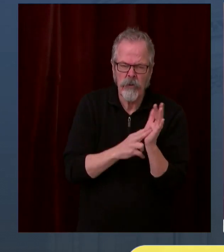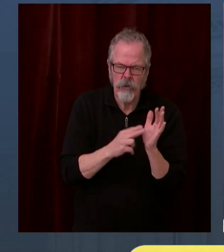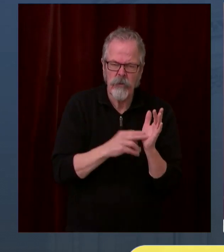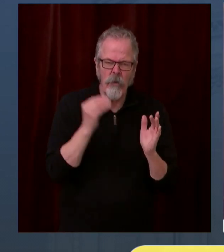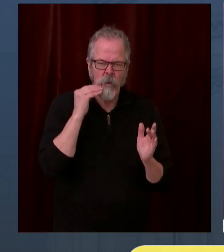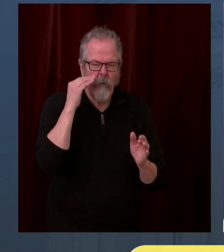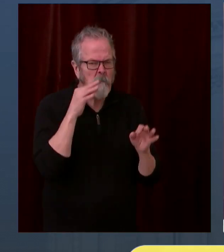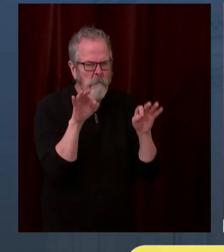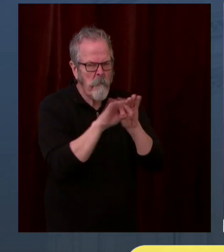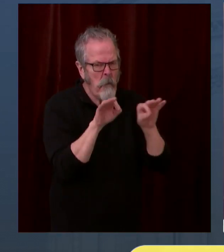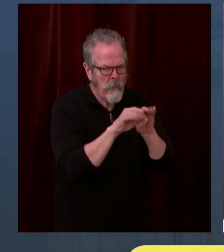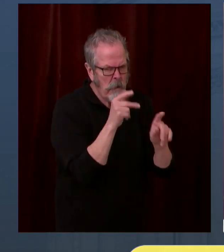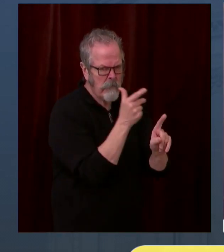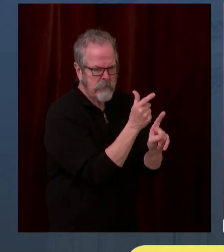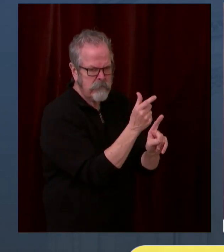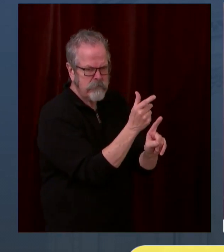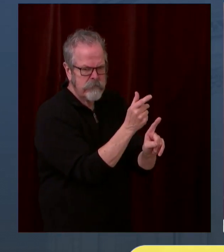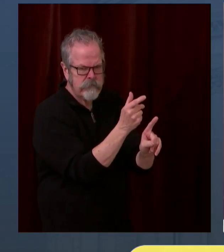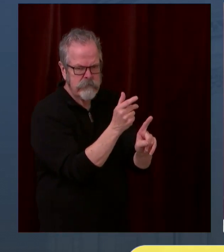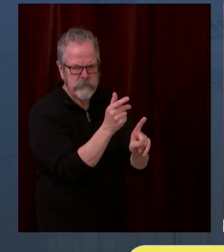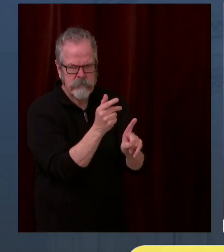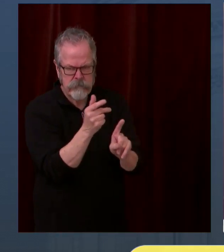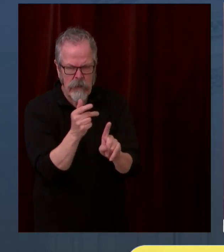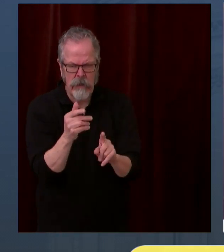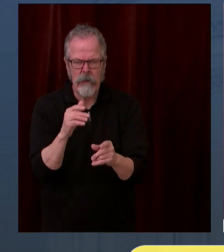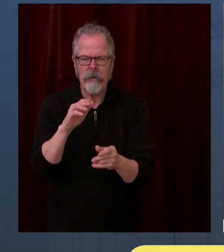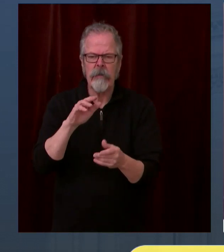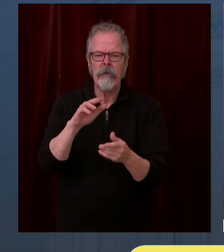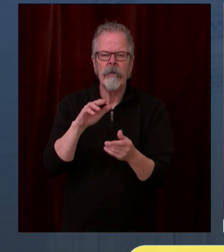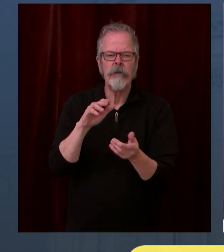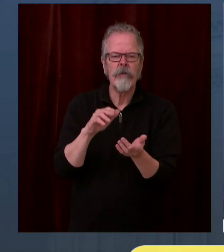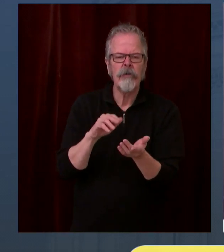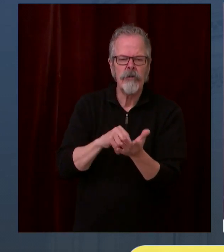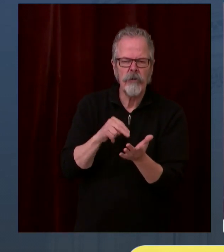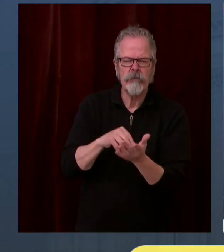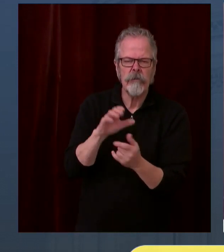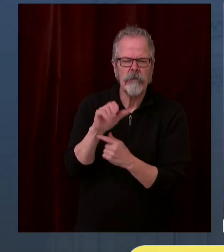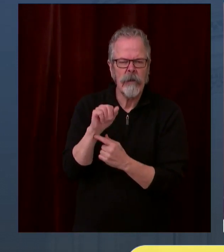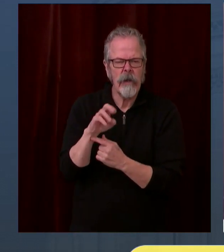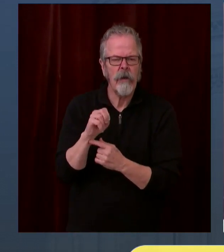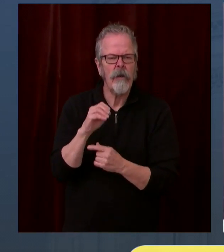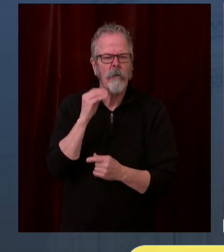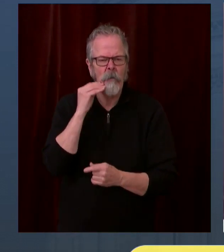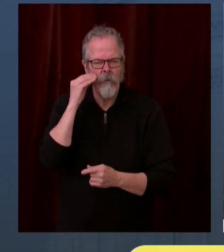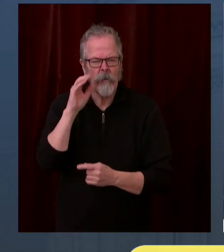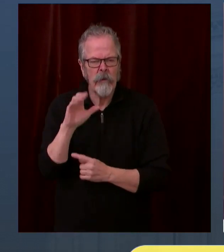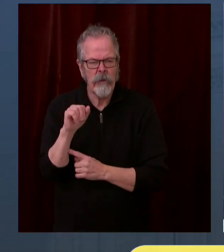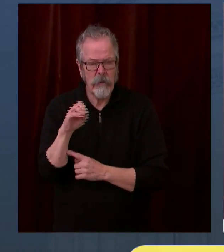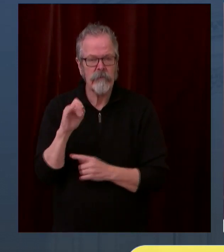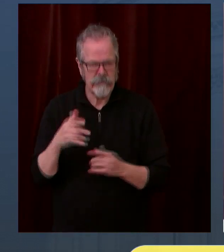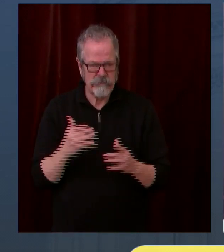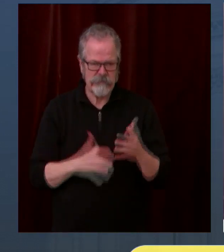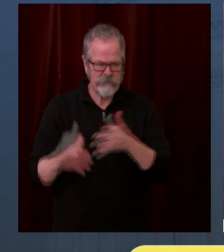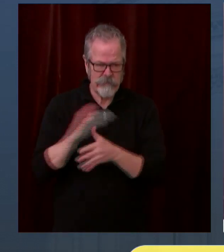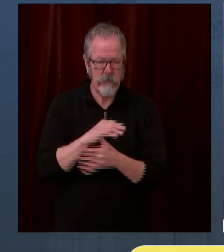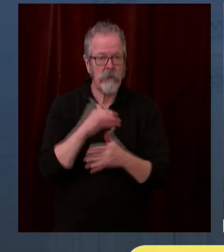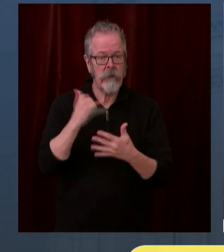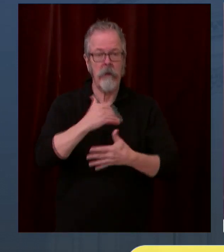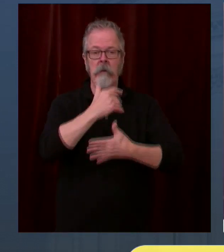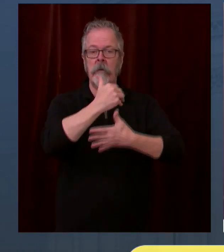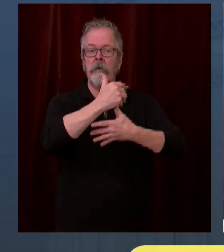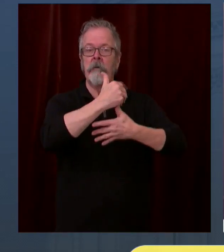partners and providers have already have plans in place to contact existing patients. So for example, if a hospital system